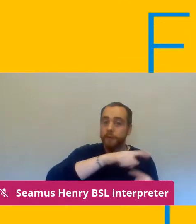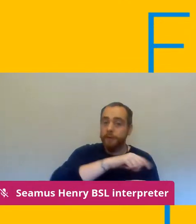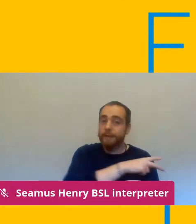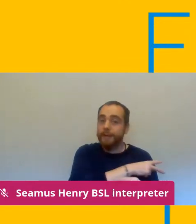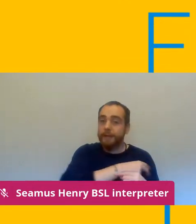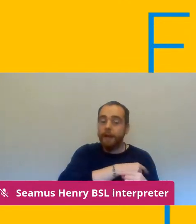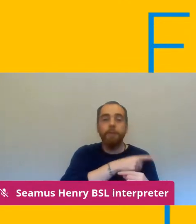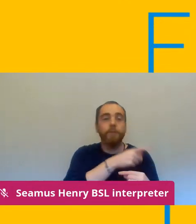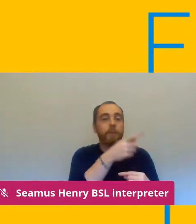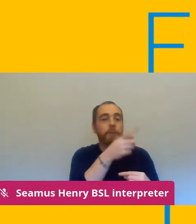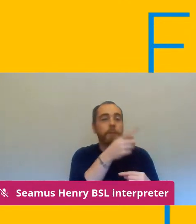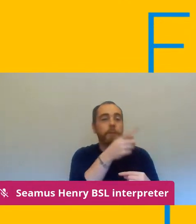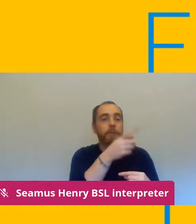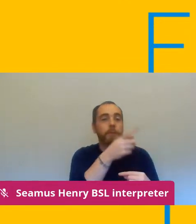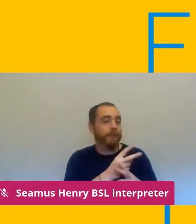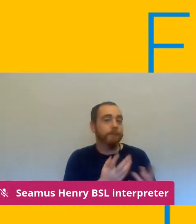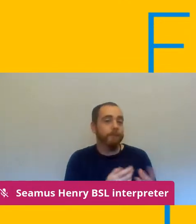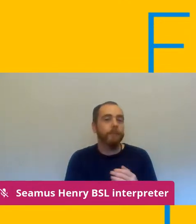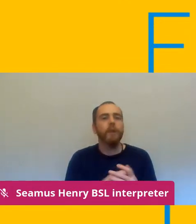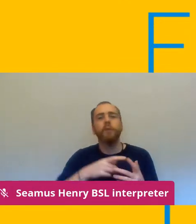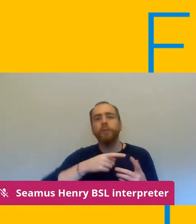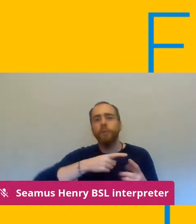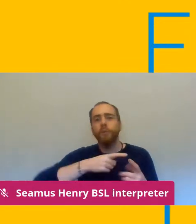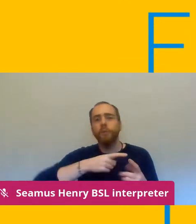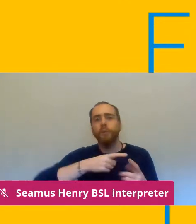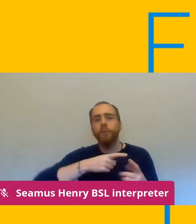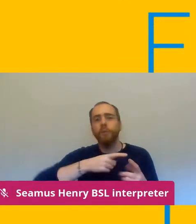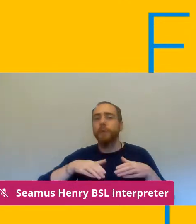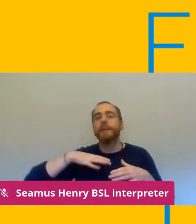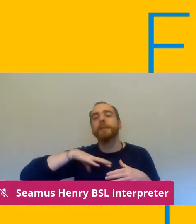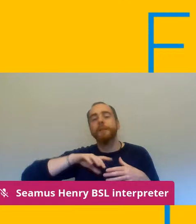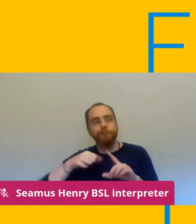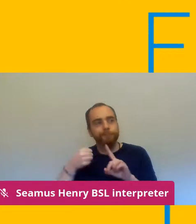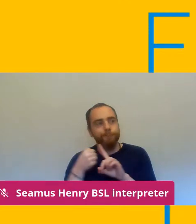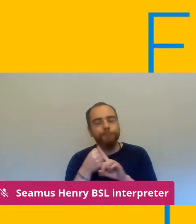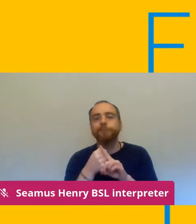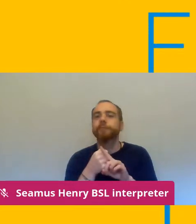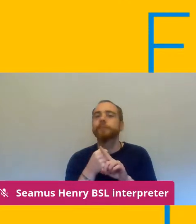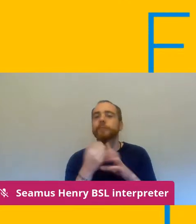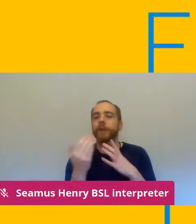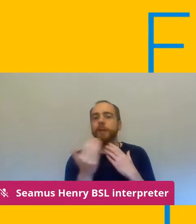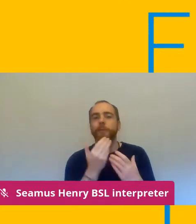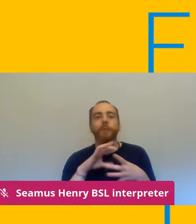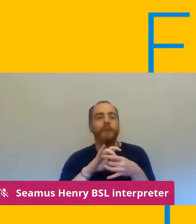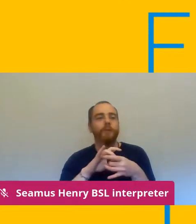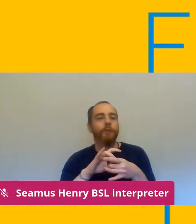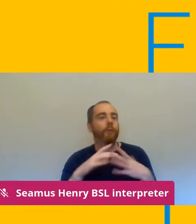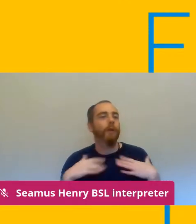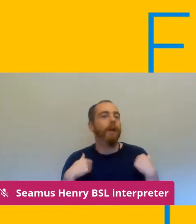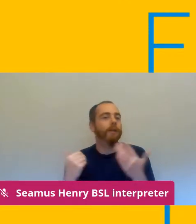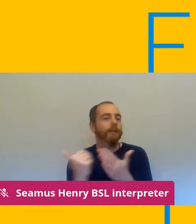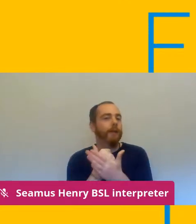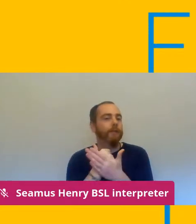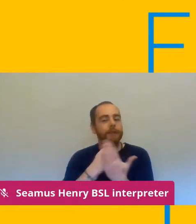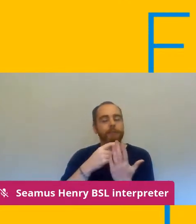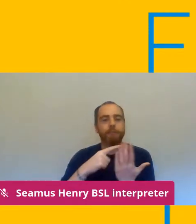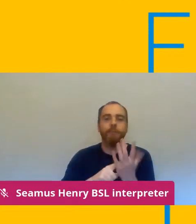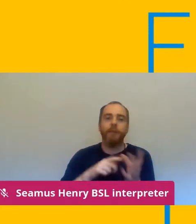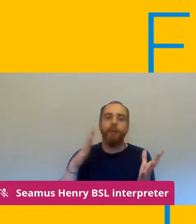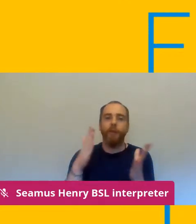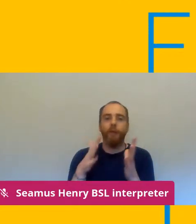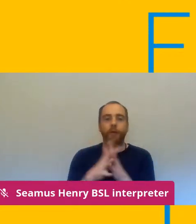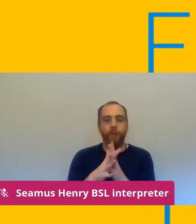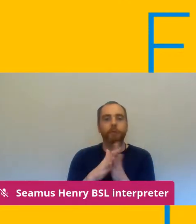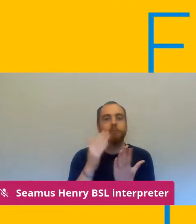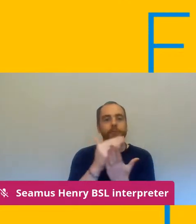to push hard on the health and safety legislation because the government guidance isn't necessarily going to meet the needs of the health and safety legislation